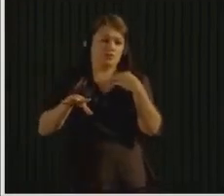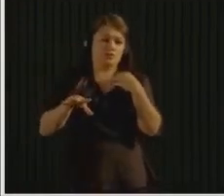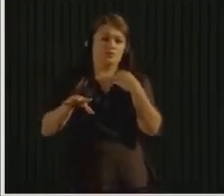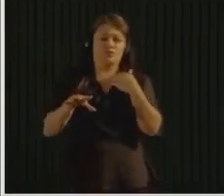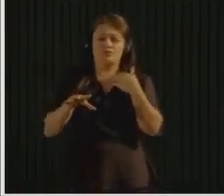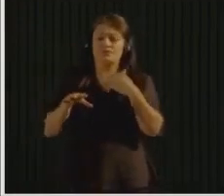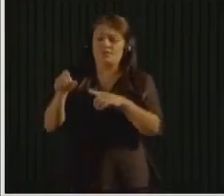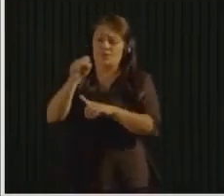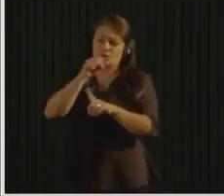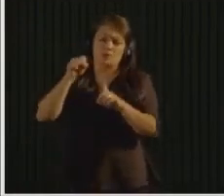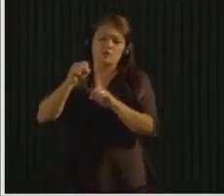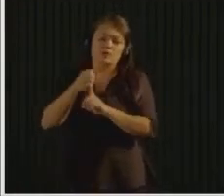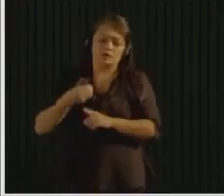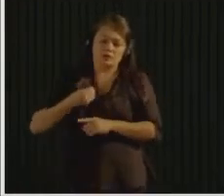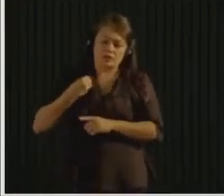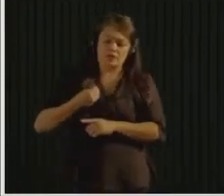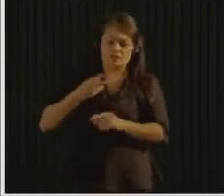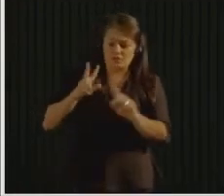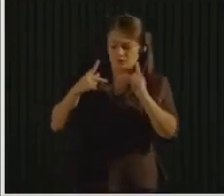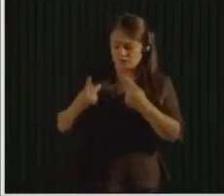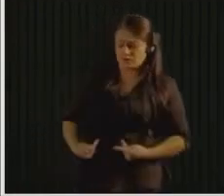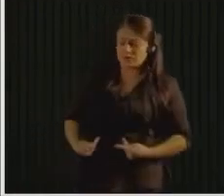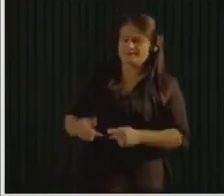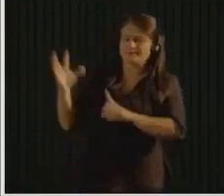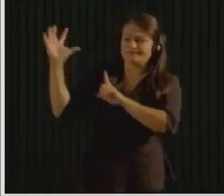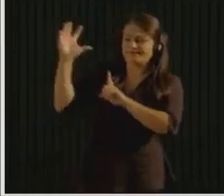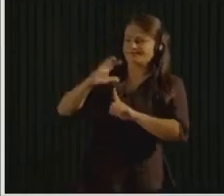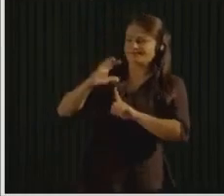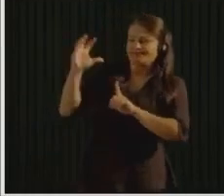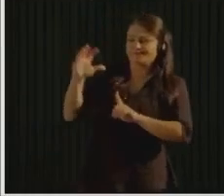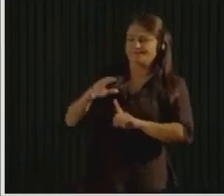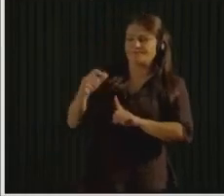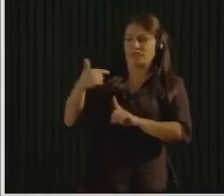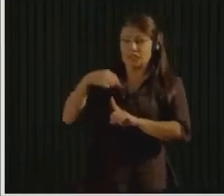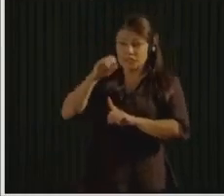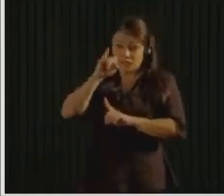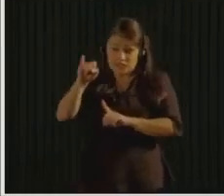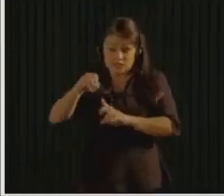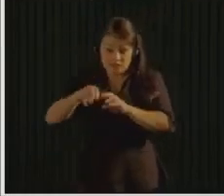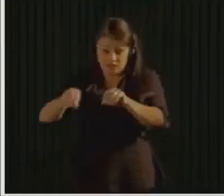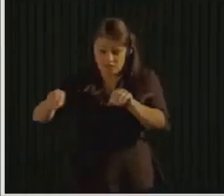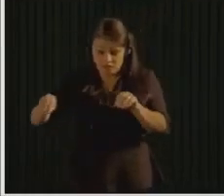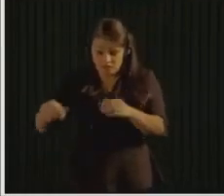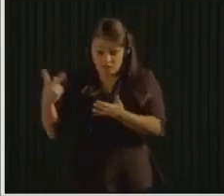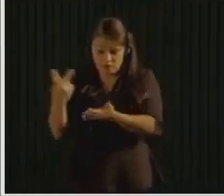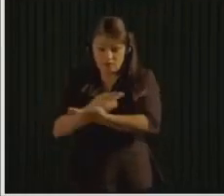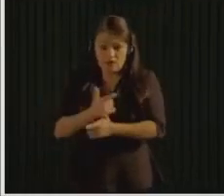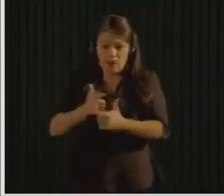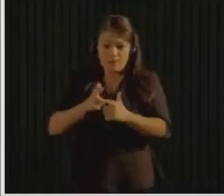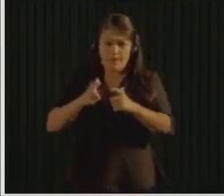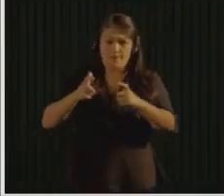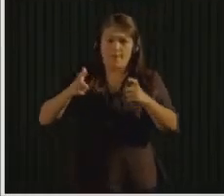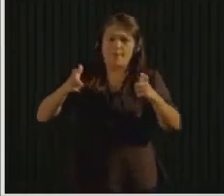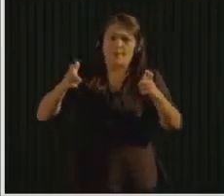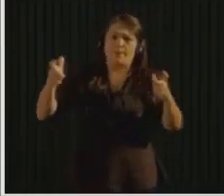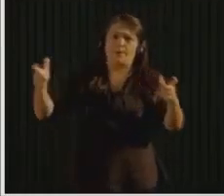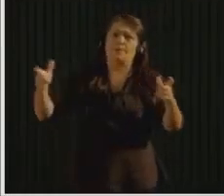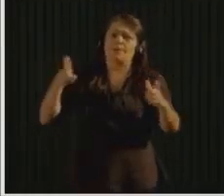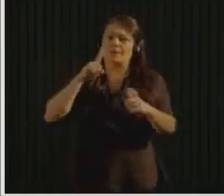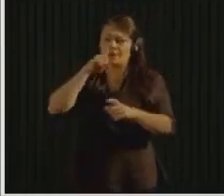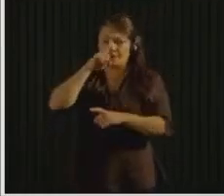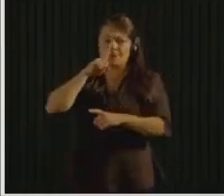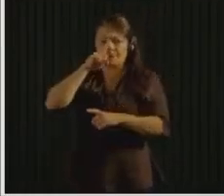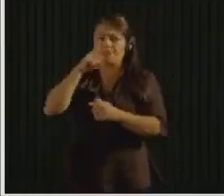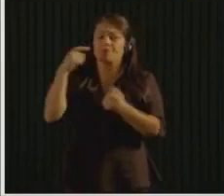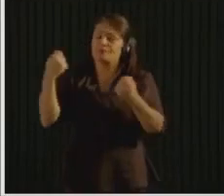this global threat really needs to be addressed through public policy and also individual action.